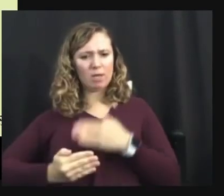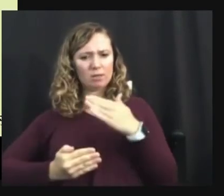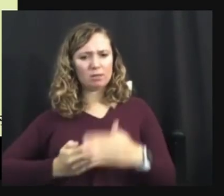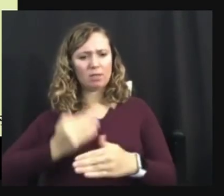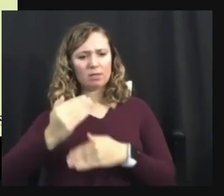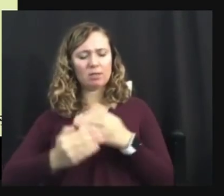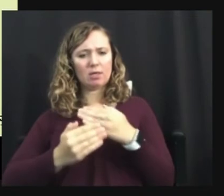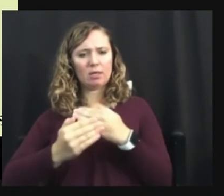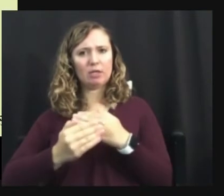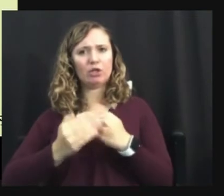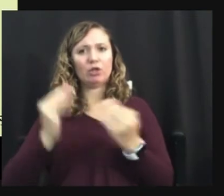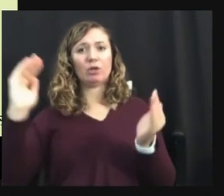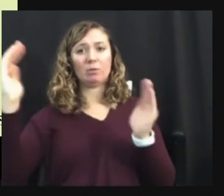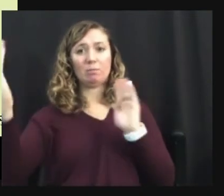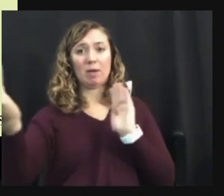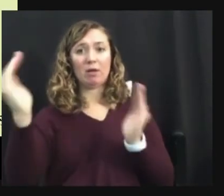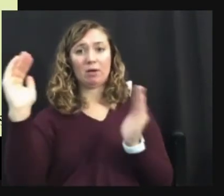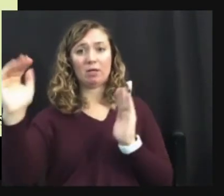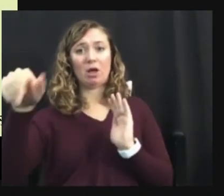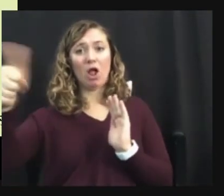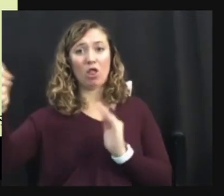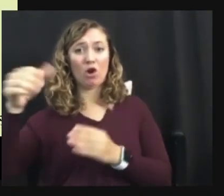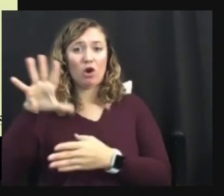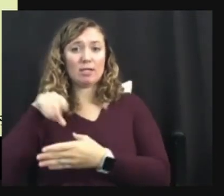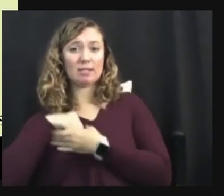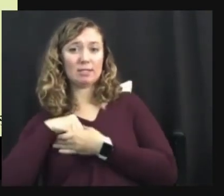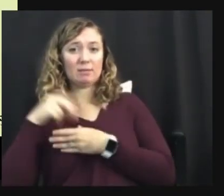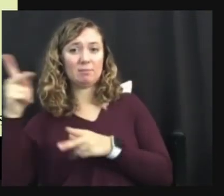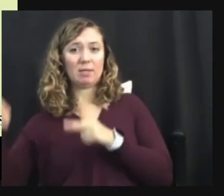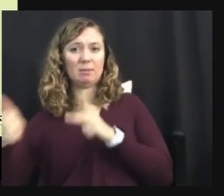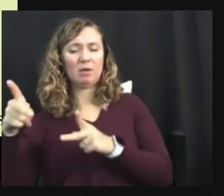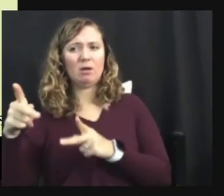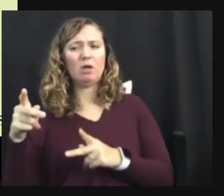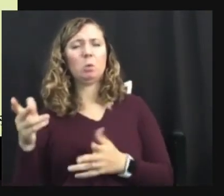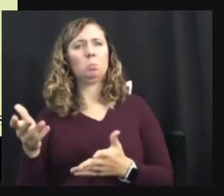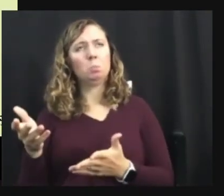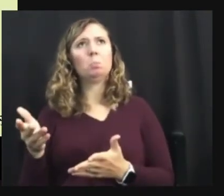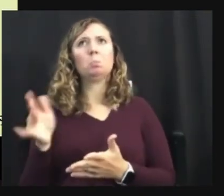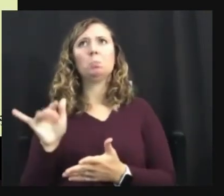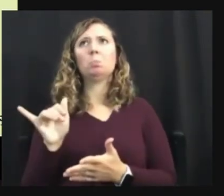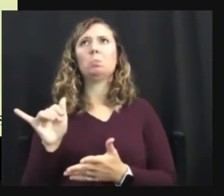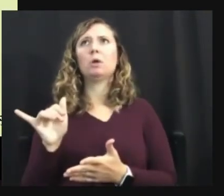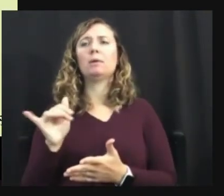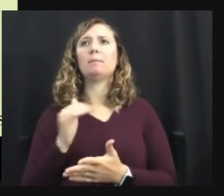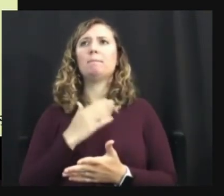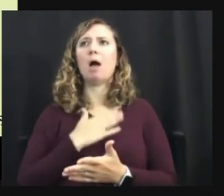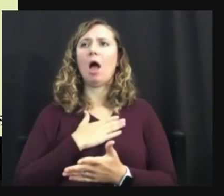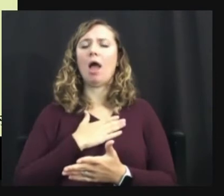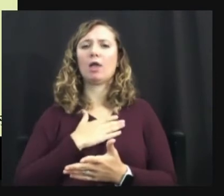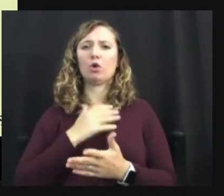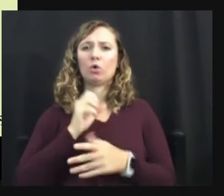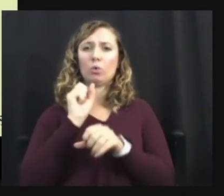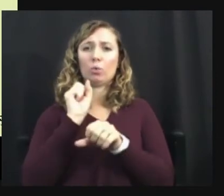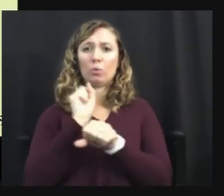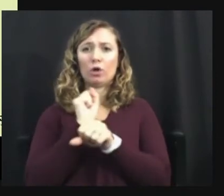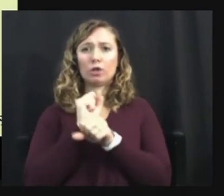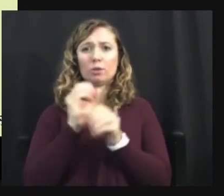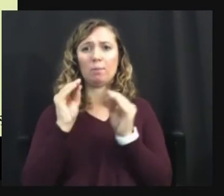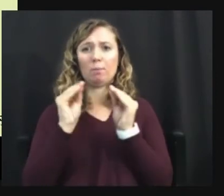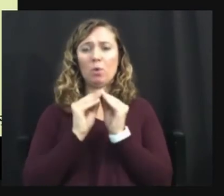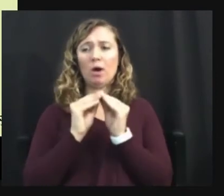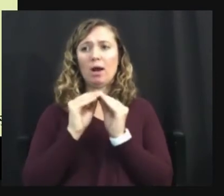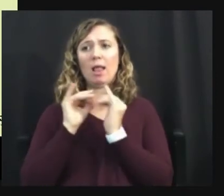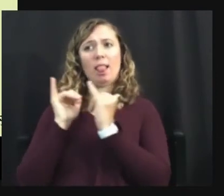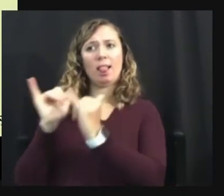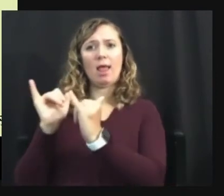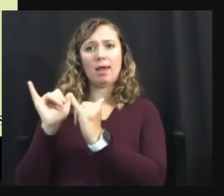autistic people's brains work. And you're like, yeah, mine works more like yours than these other people's. You've